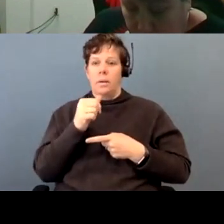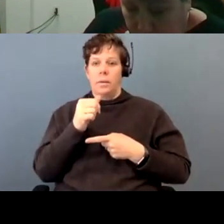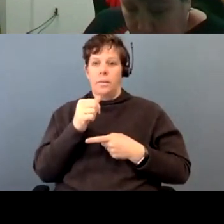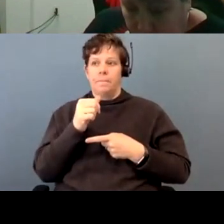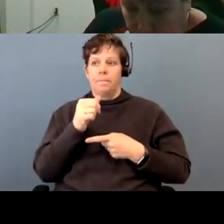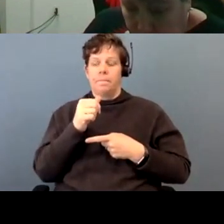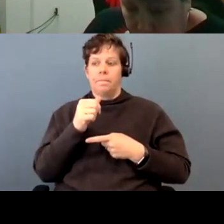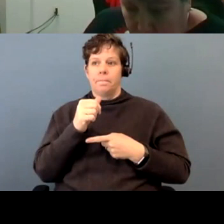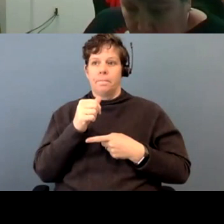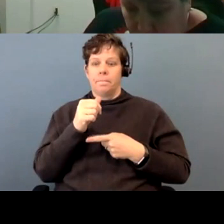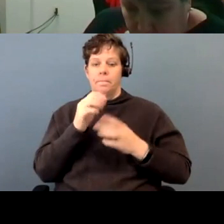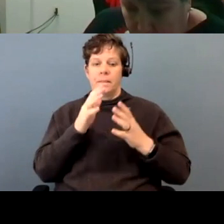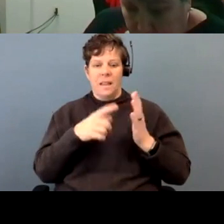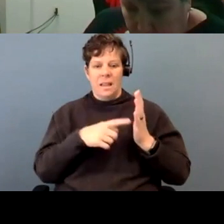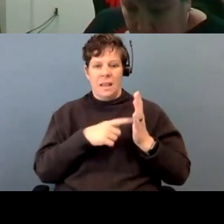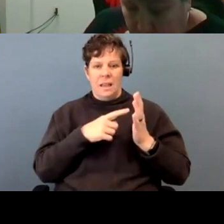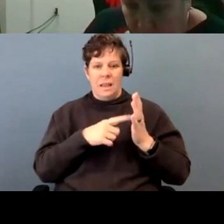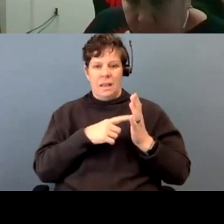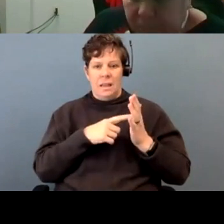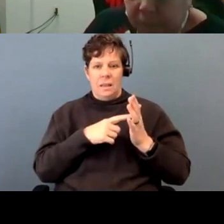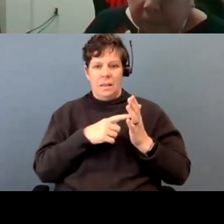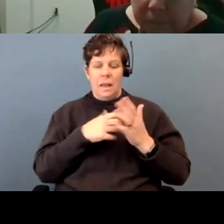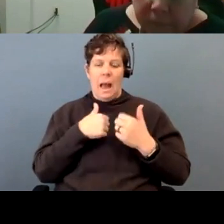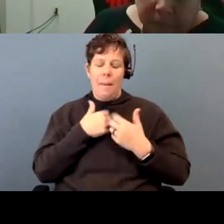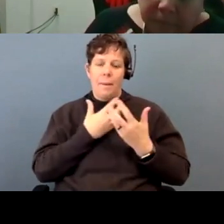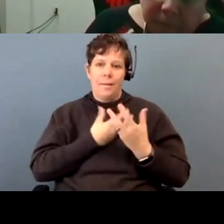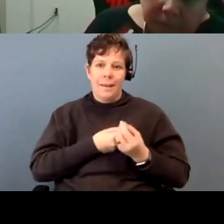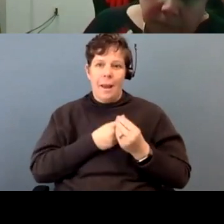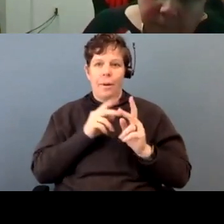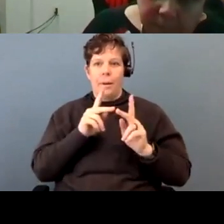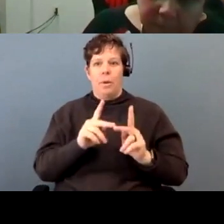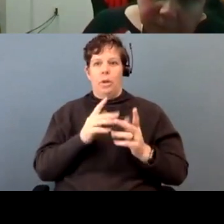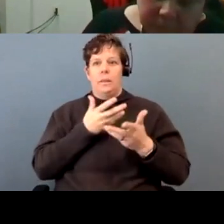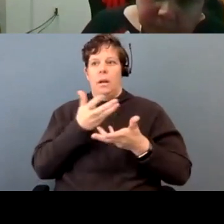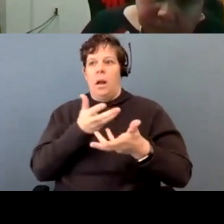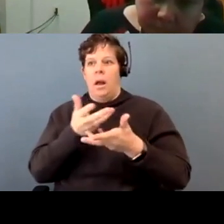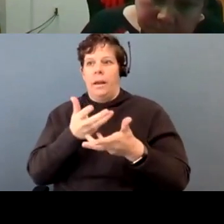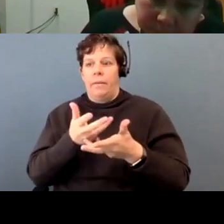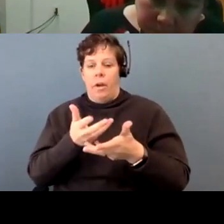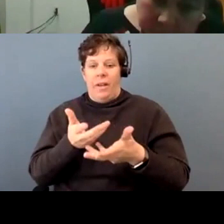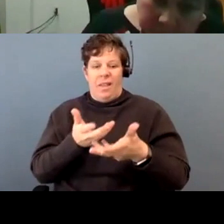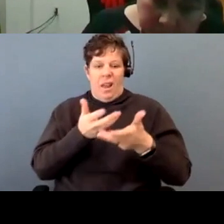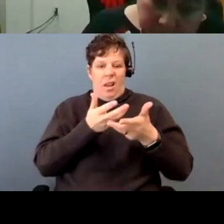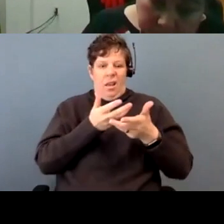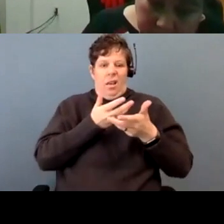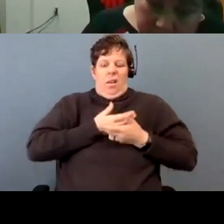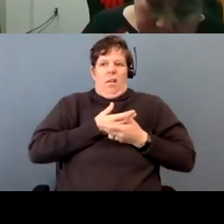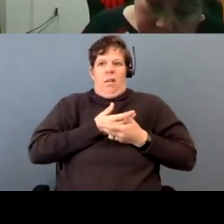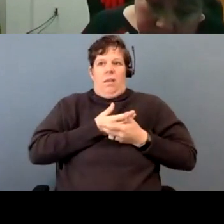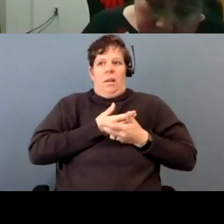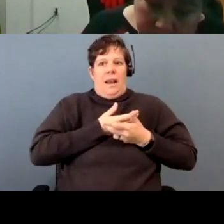sometimes I carry it because I'm a caring person. So I will bring it home and I just feel really sad sometimes,